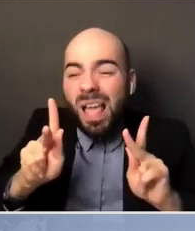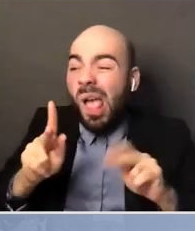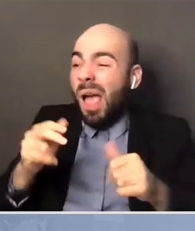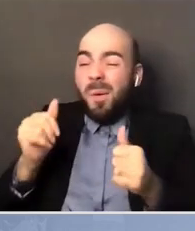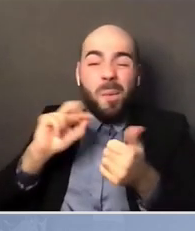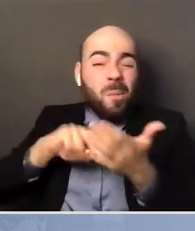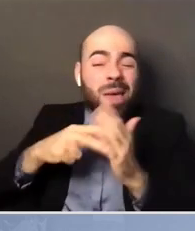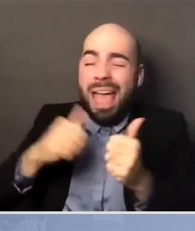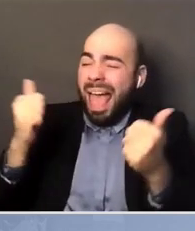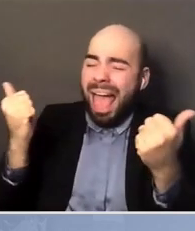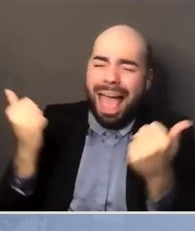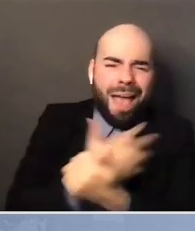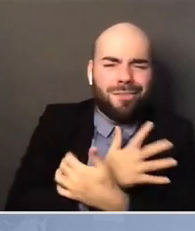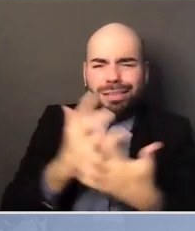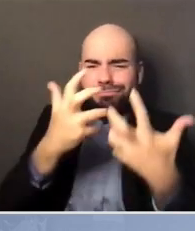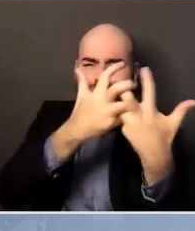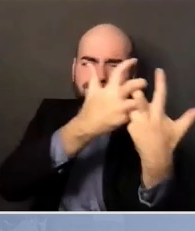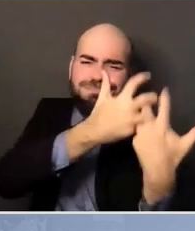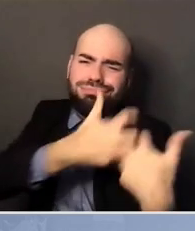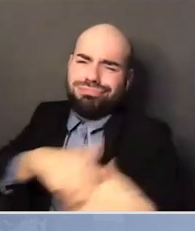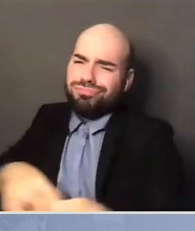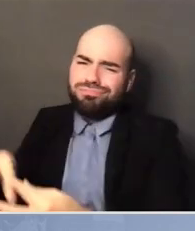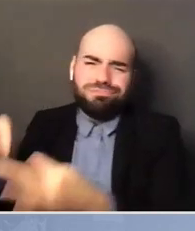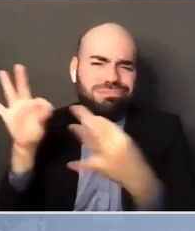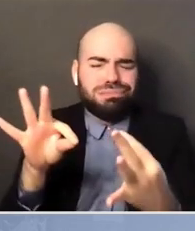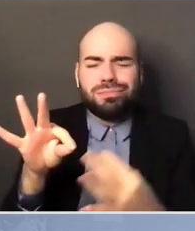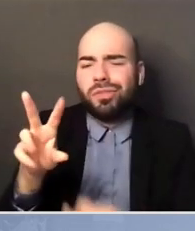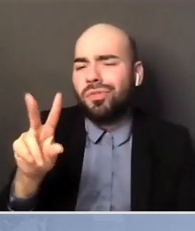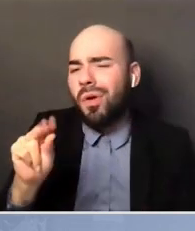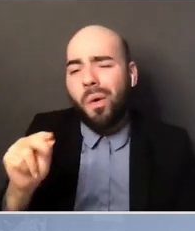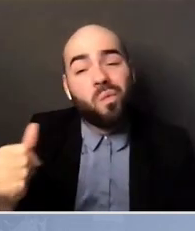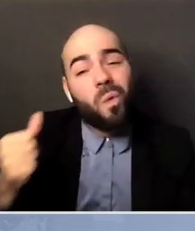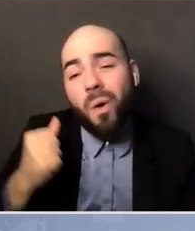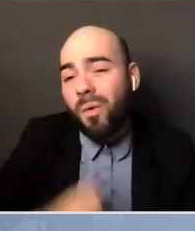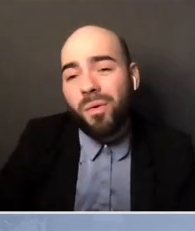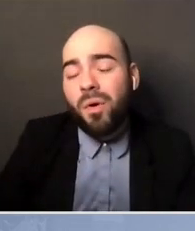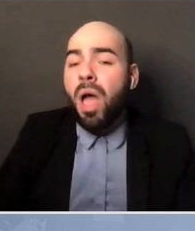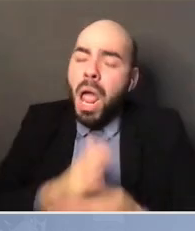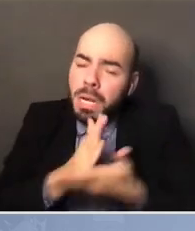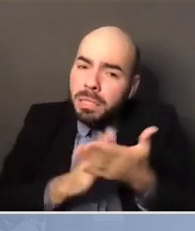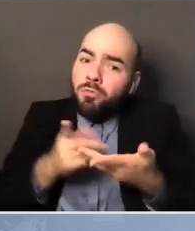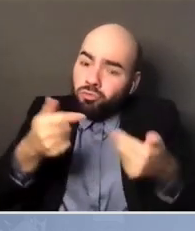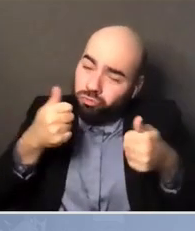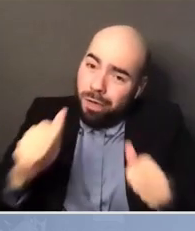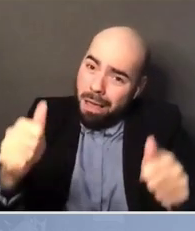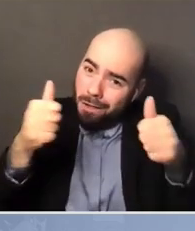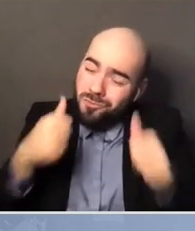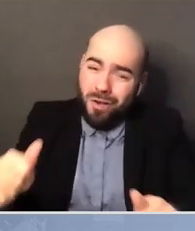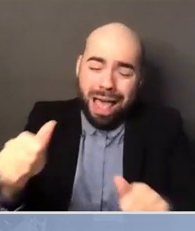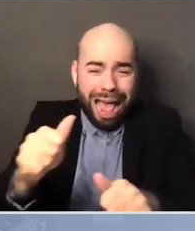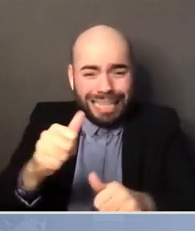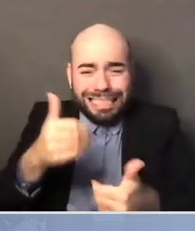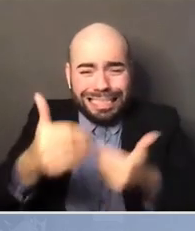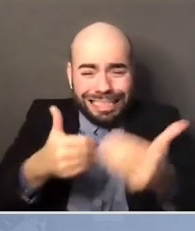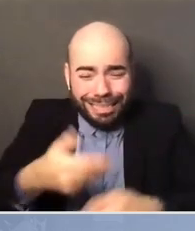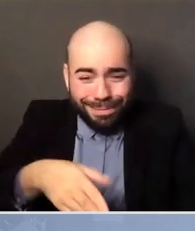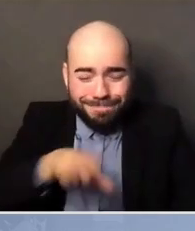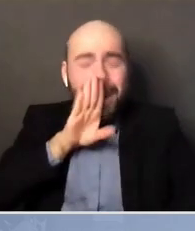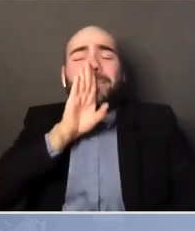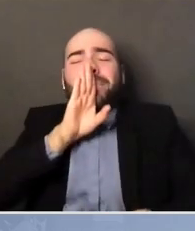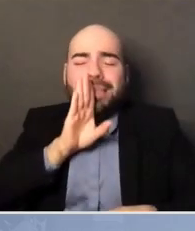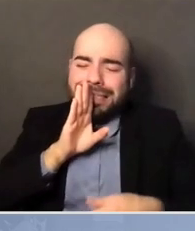And there will be some disappointments and areas where you fall short and then it'll go back a little bit. And then you push forward again.